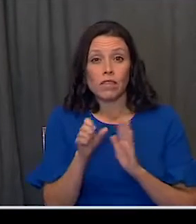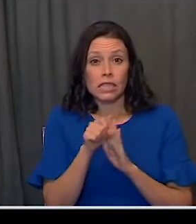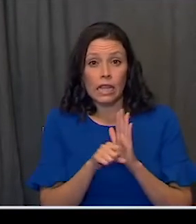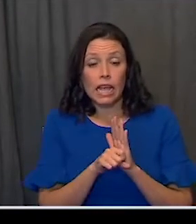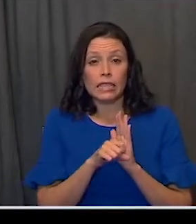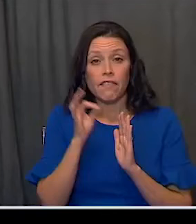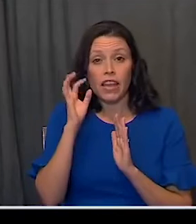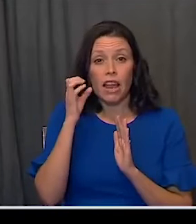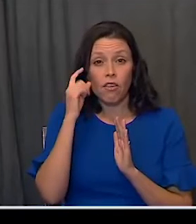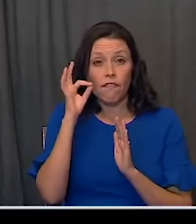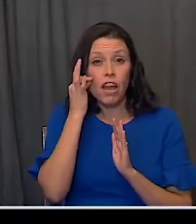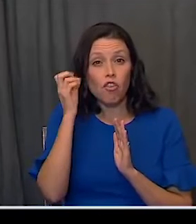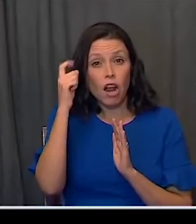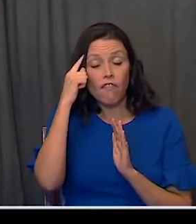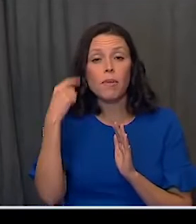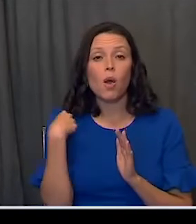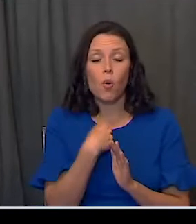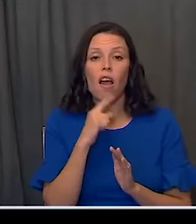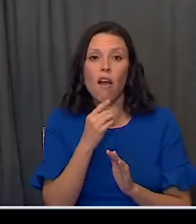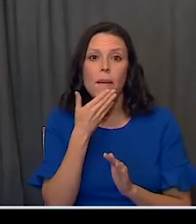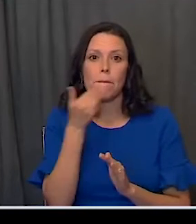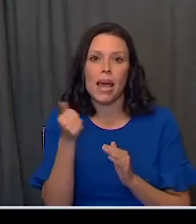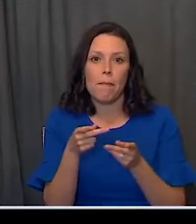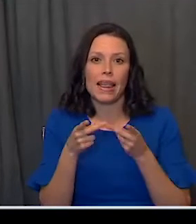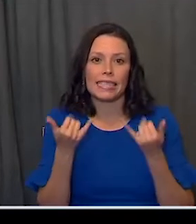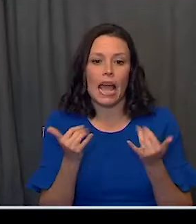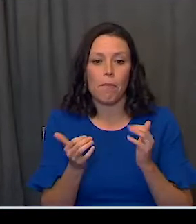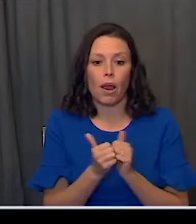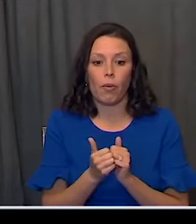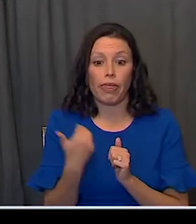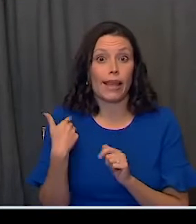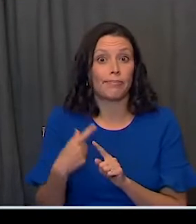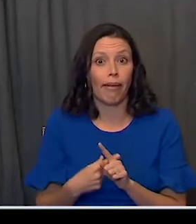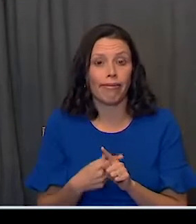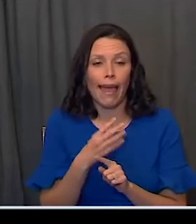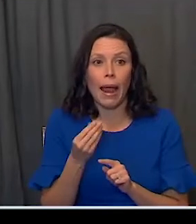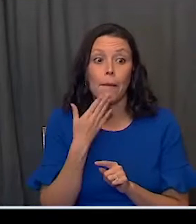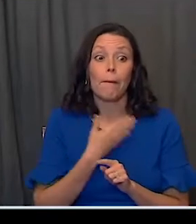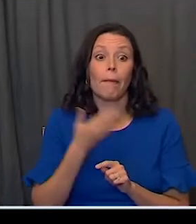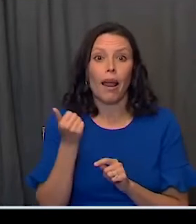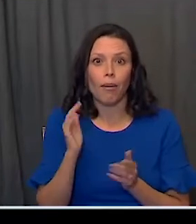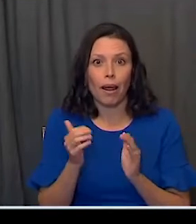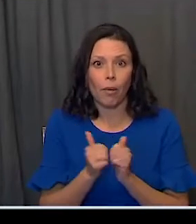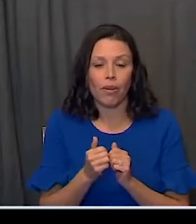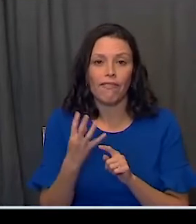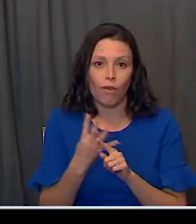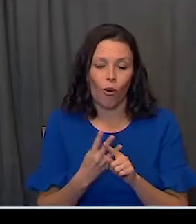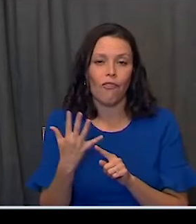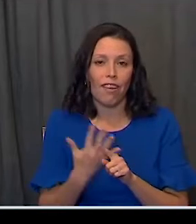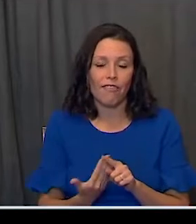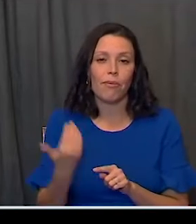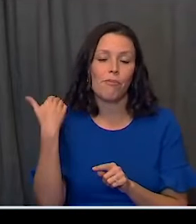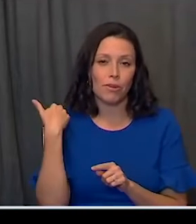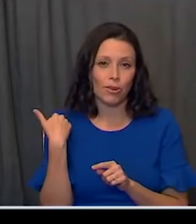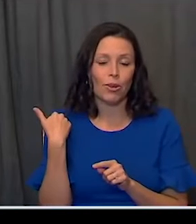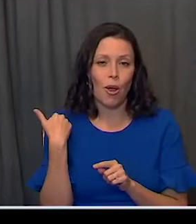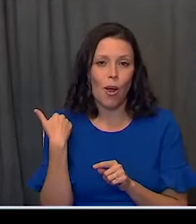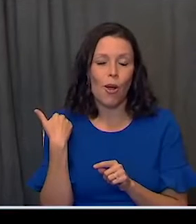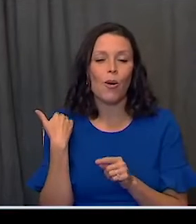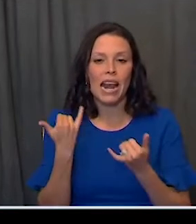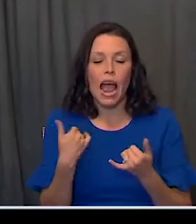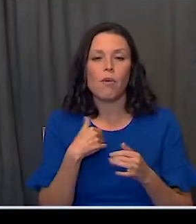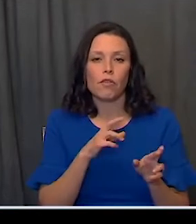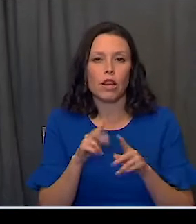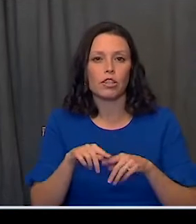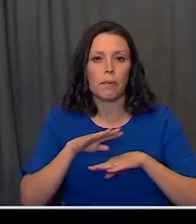government, we stand in a much better position than we were just a month ago, and certainly more than four or five months ago, to meet